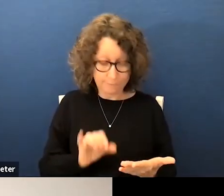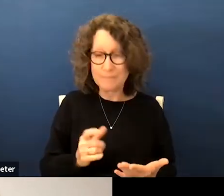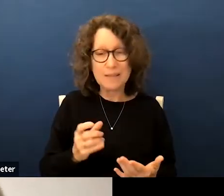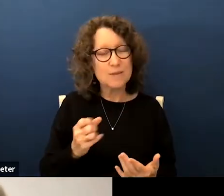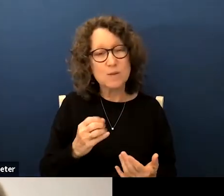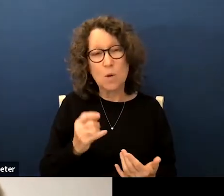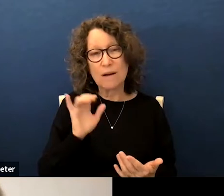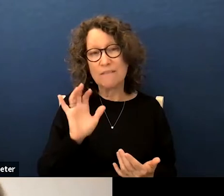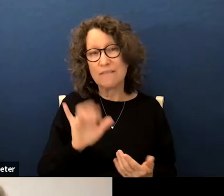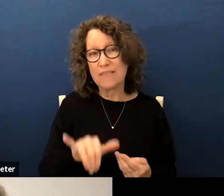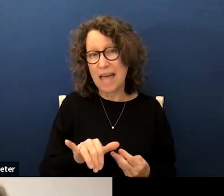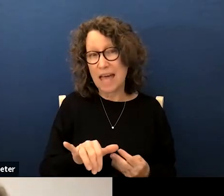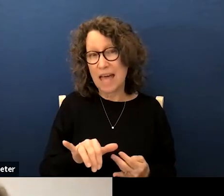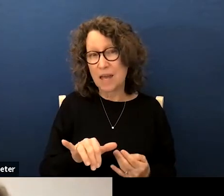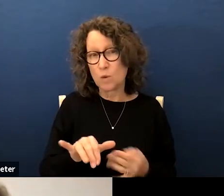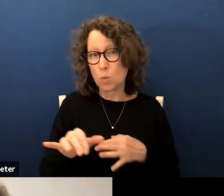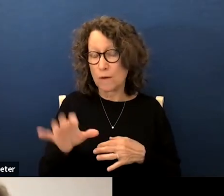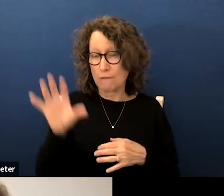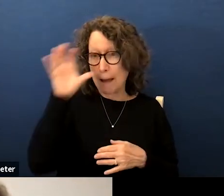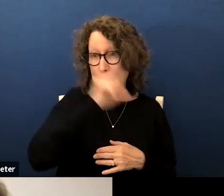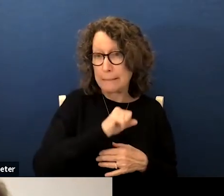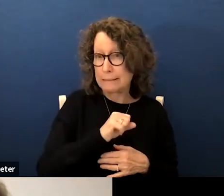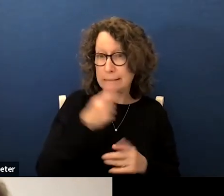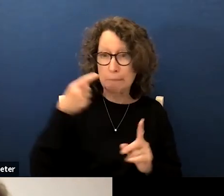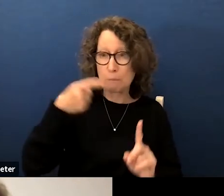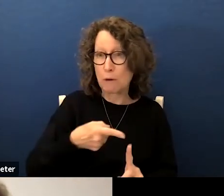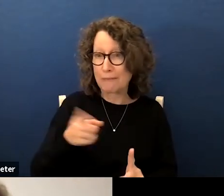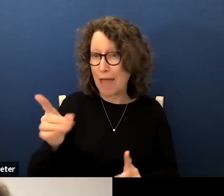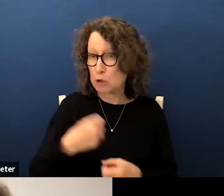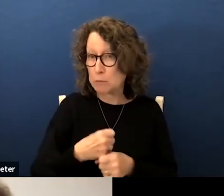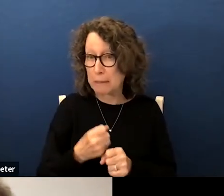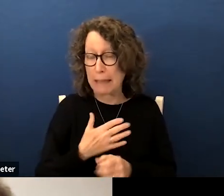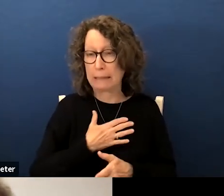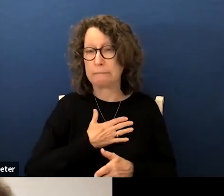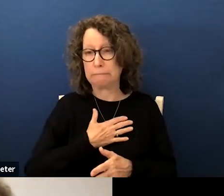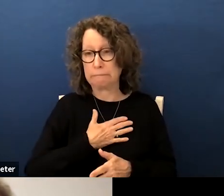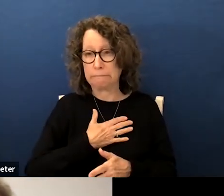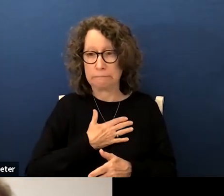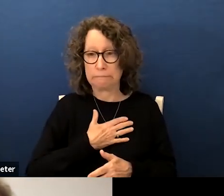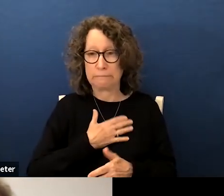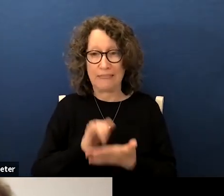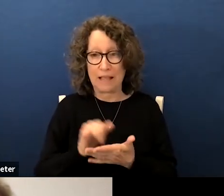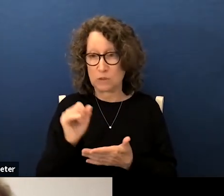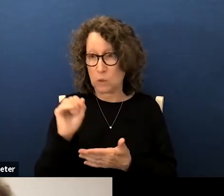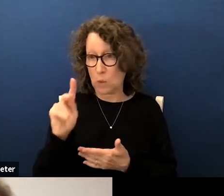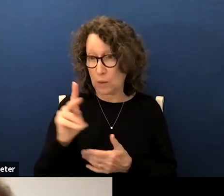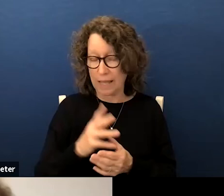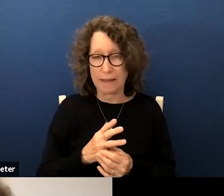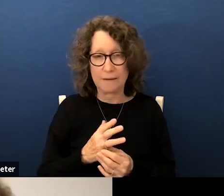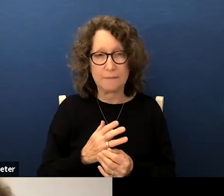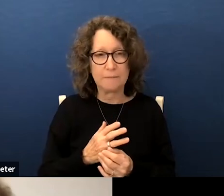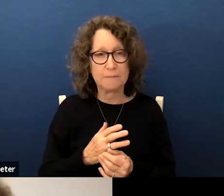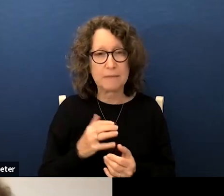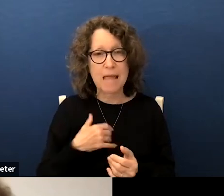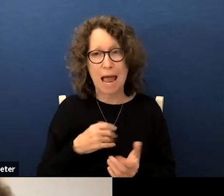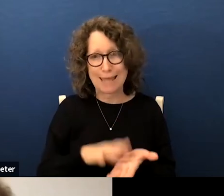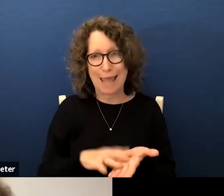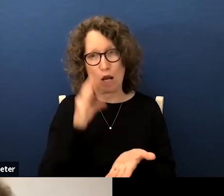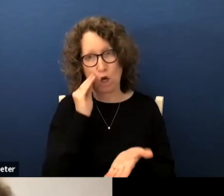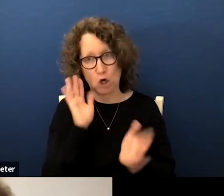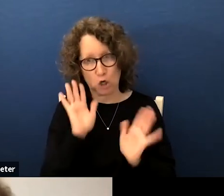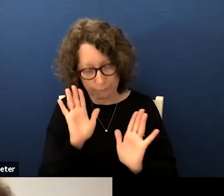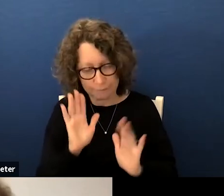if that was if it was if i missed a point that you made then that's okay i can relearn that